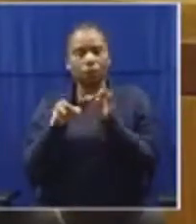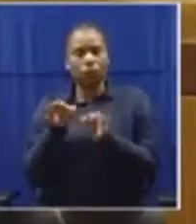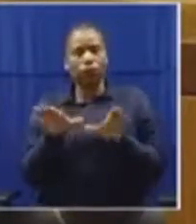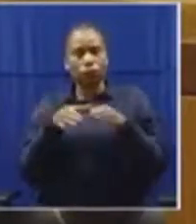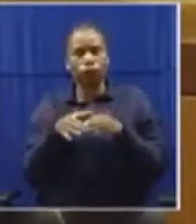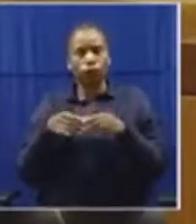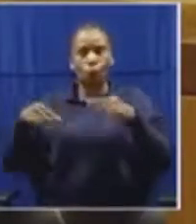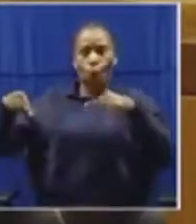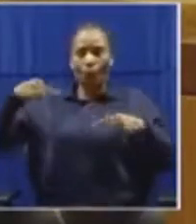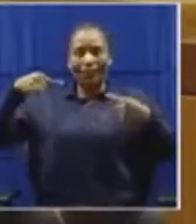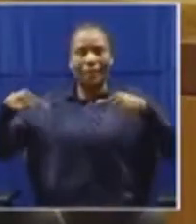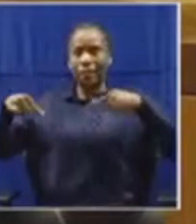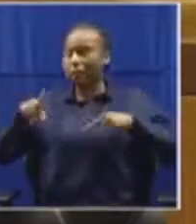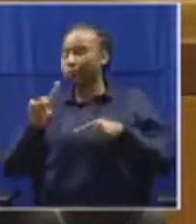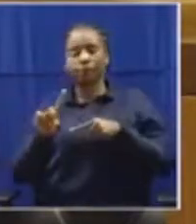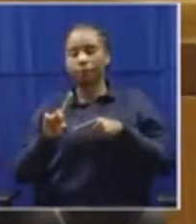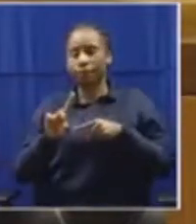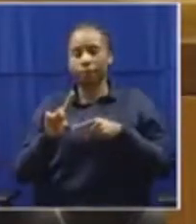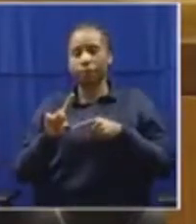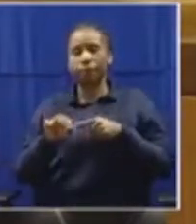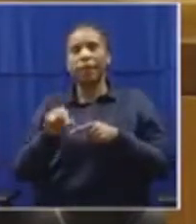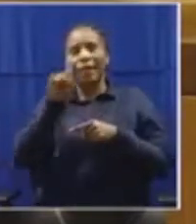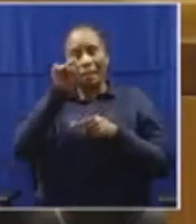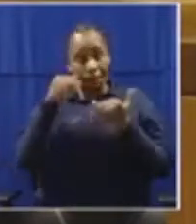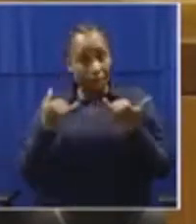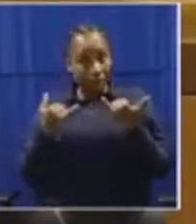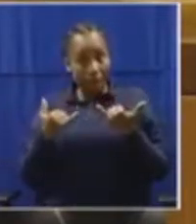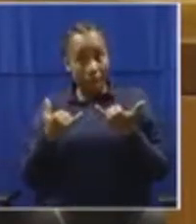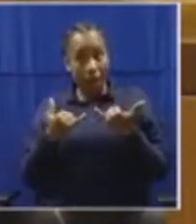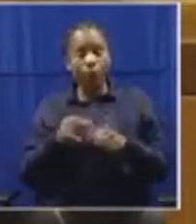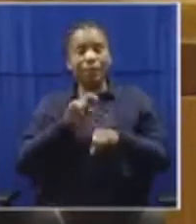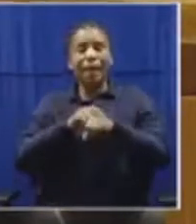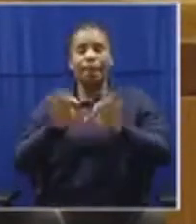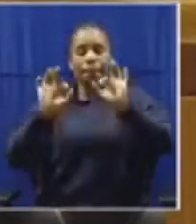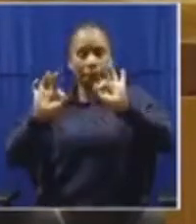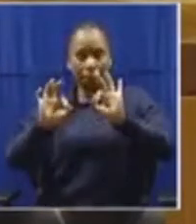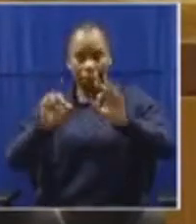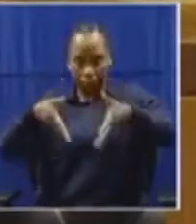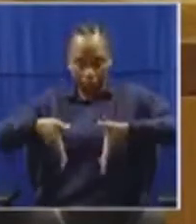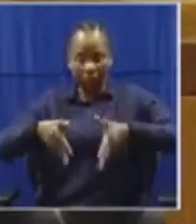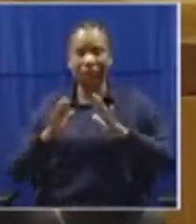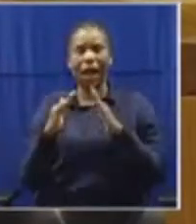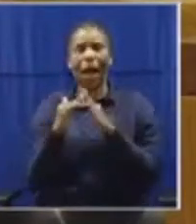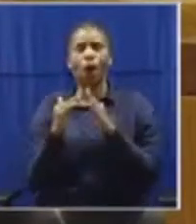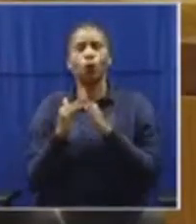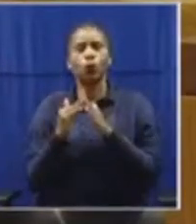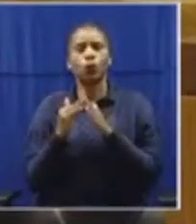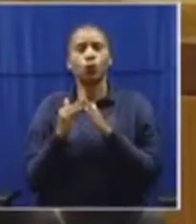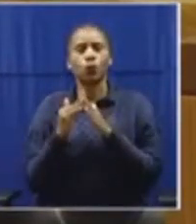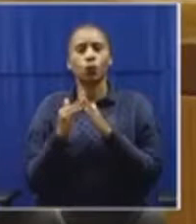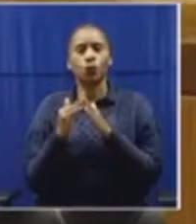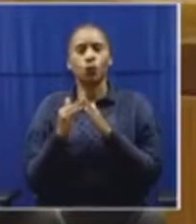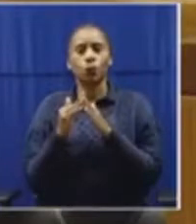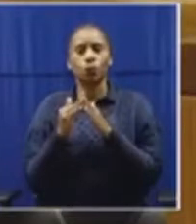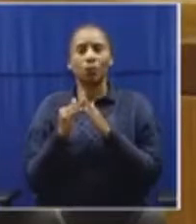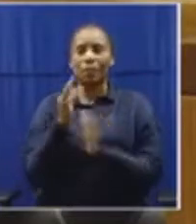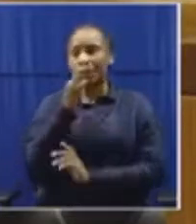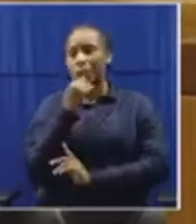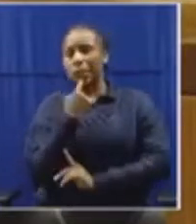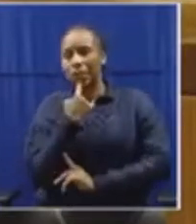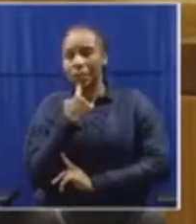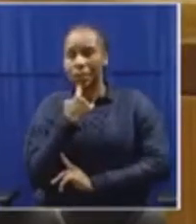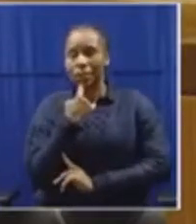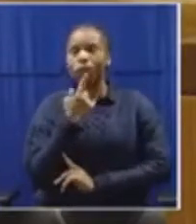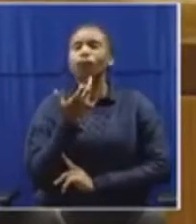perhaps the appropriate time for this House to consider whether it is